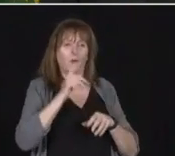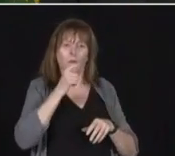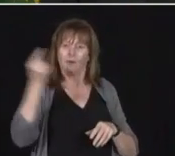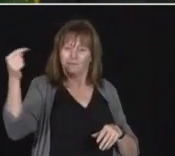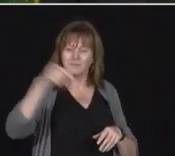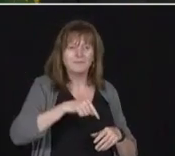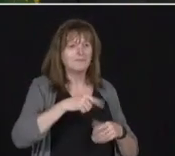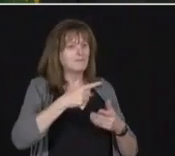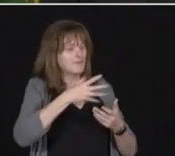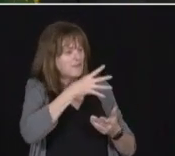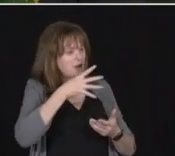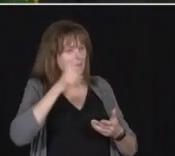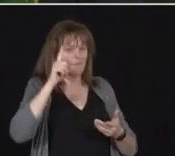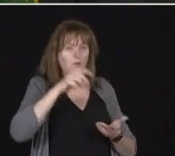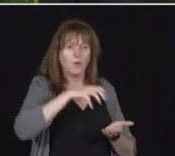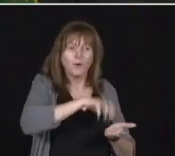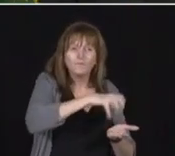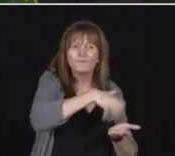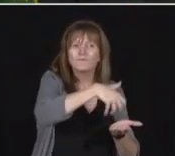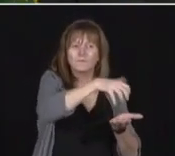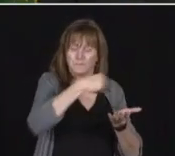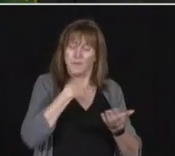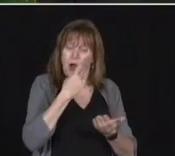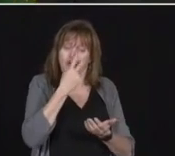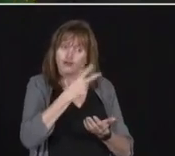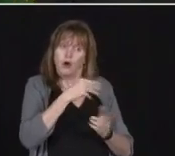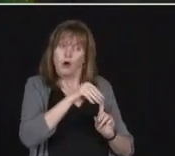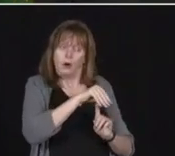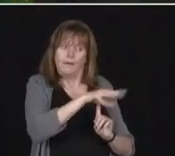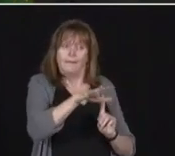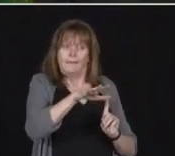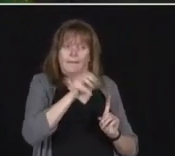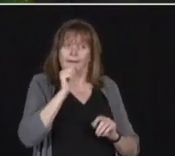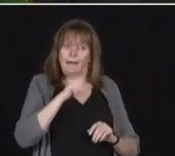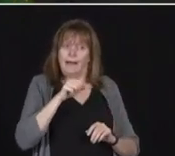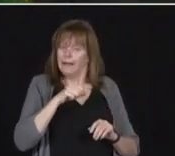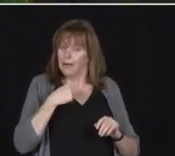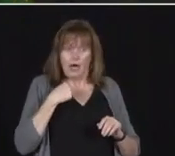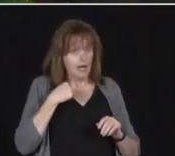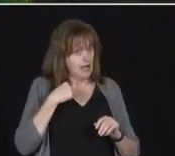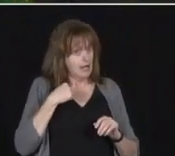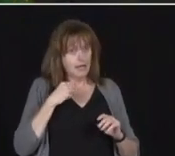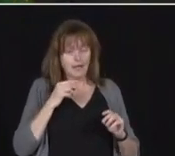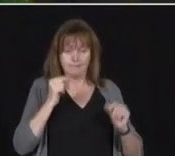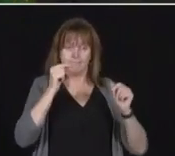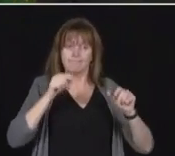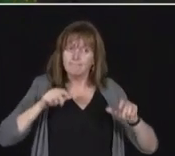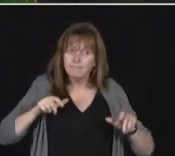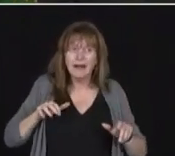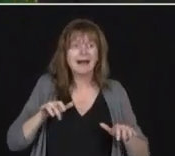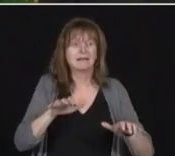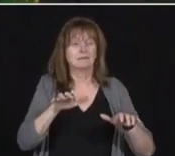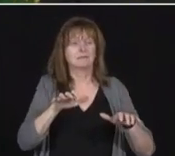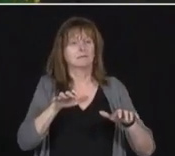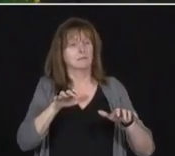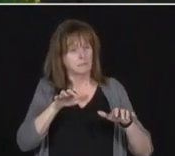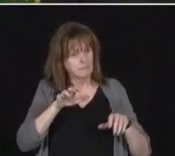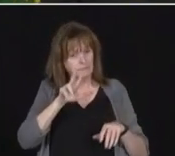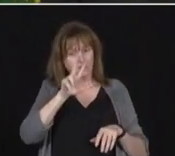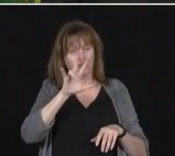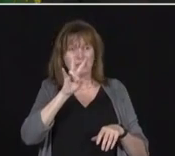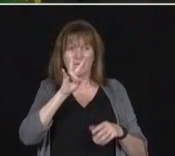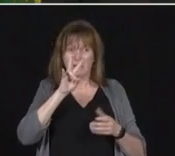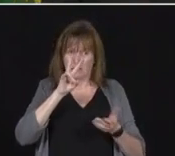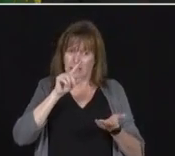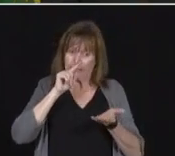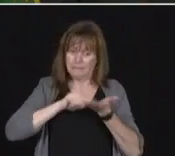we've done. We immediately acted on it. And we had 137 inspectors, labor inspectors, go to the